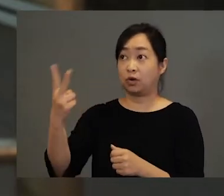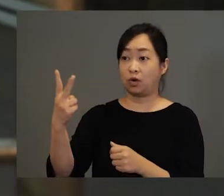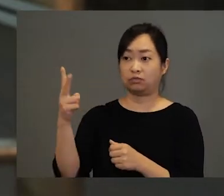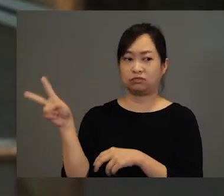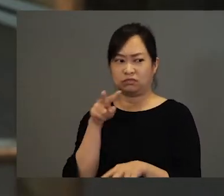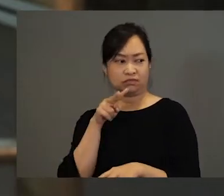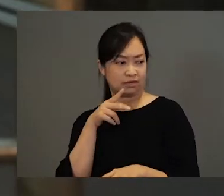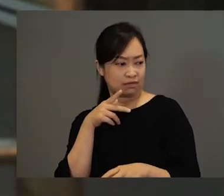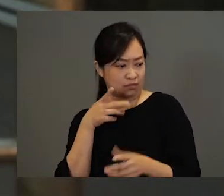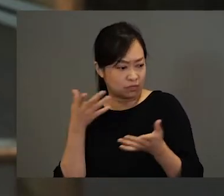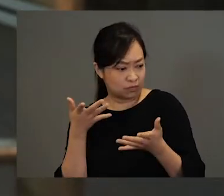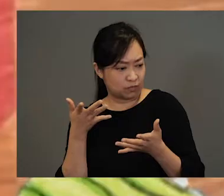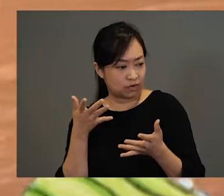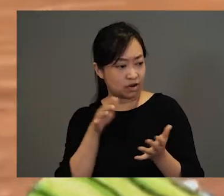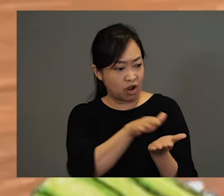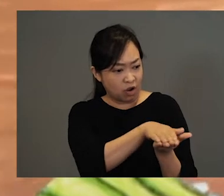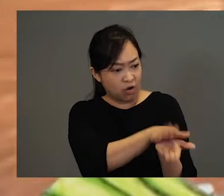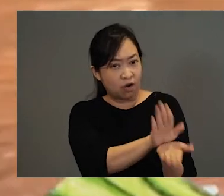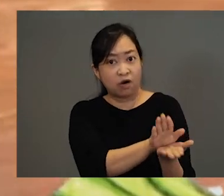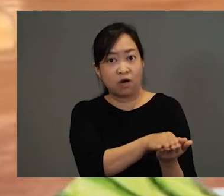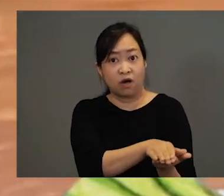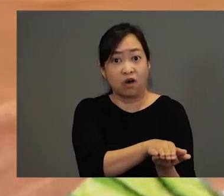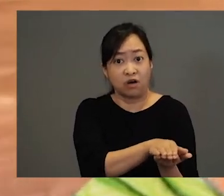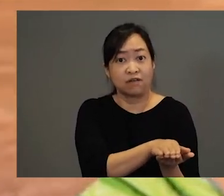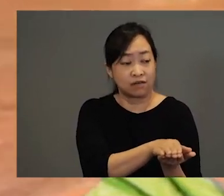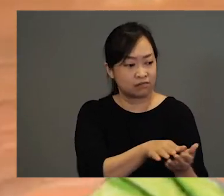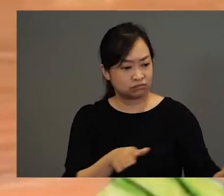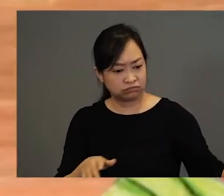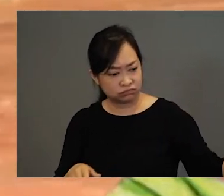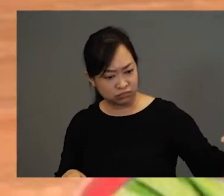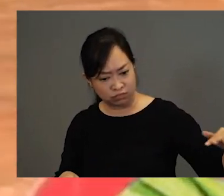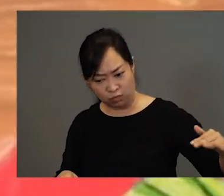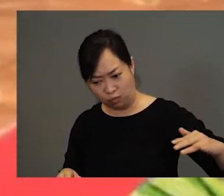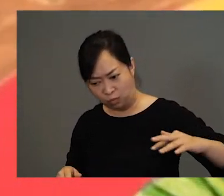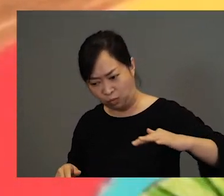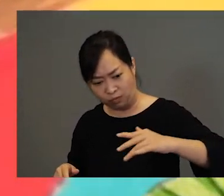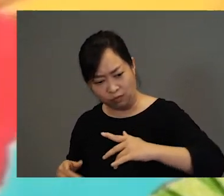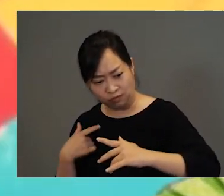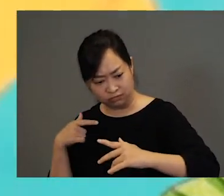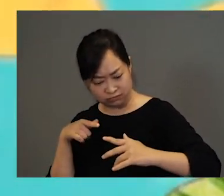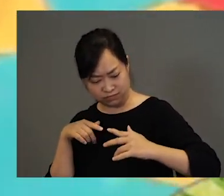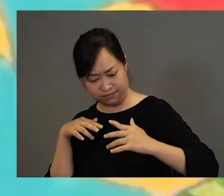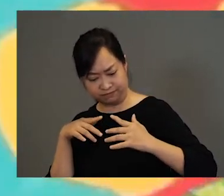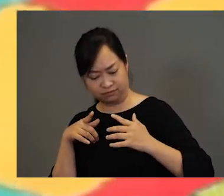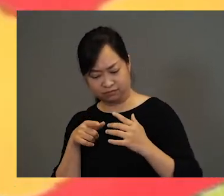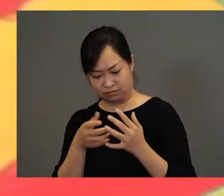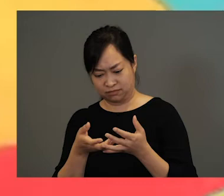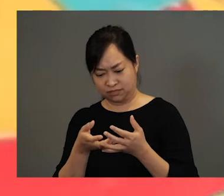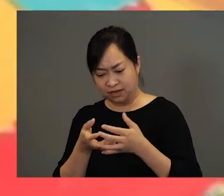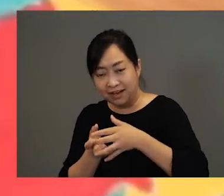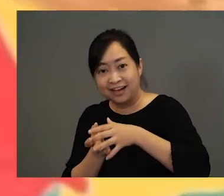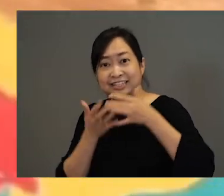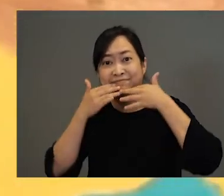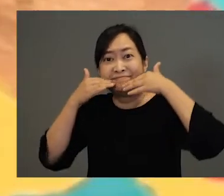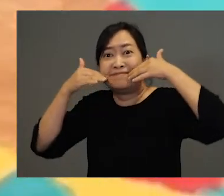from the corner of his eye. It was a crocodile. The crocodile crawled towards him with a big